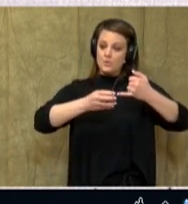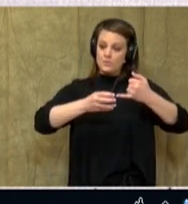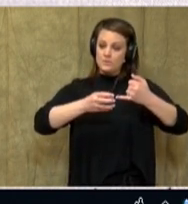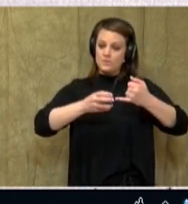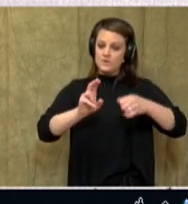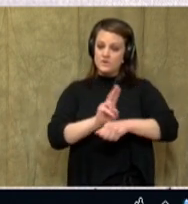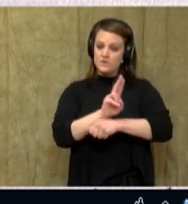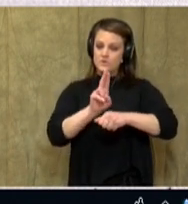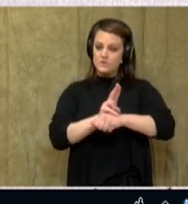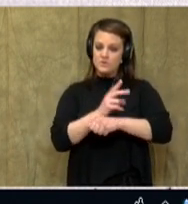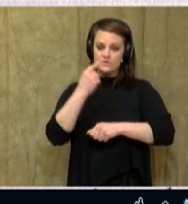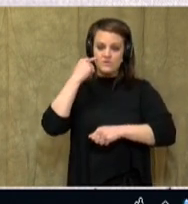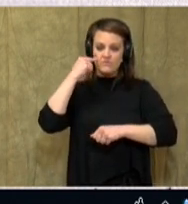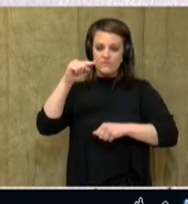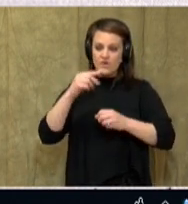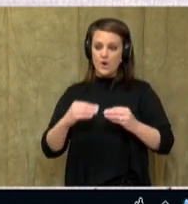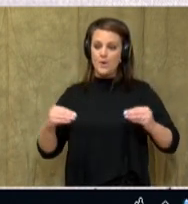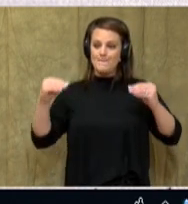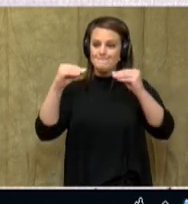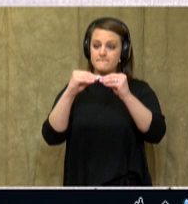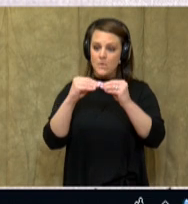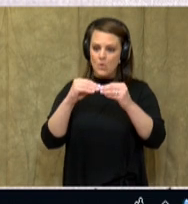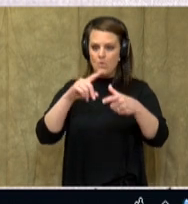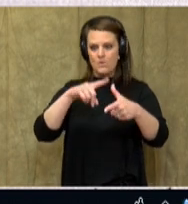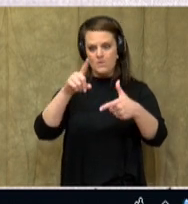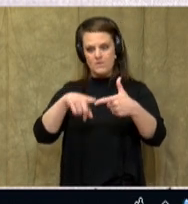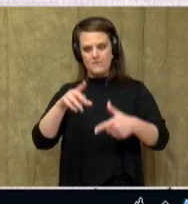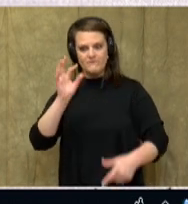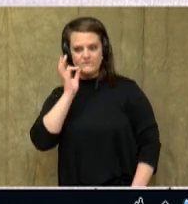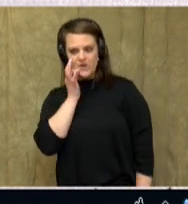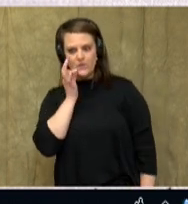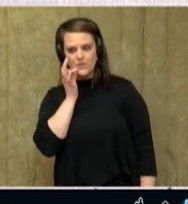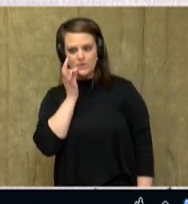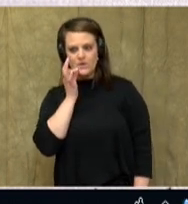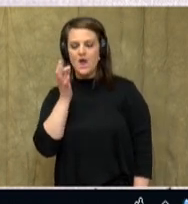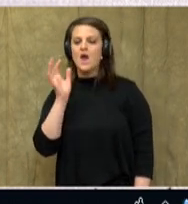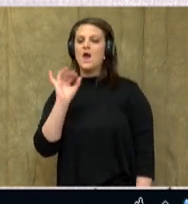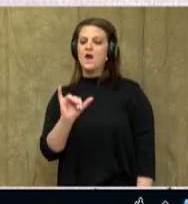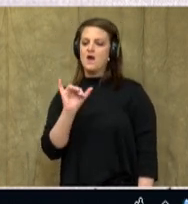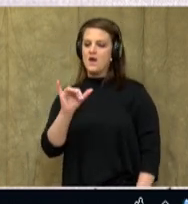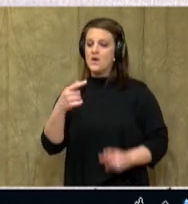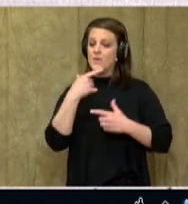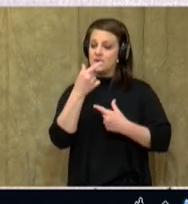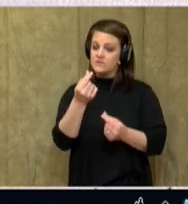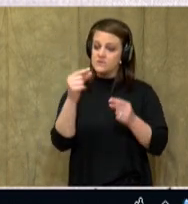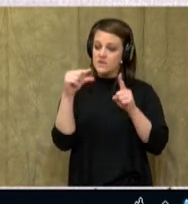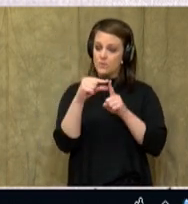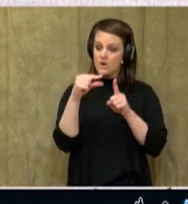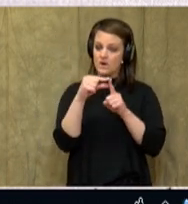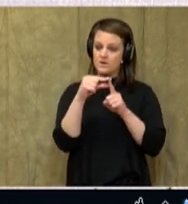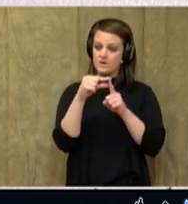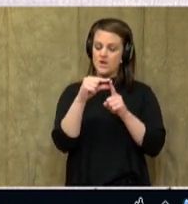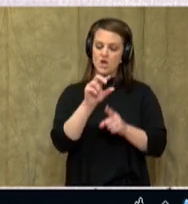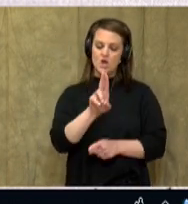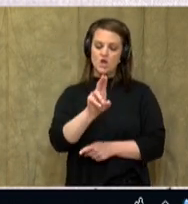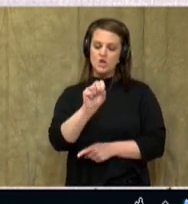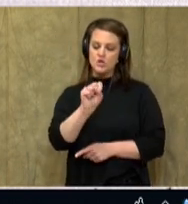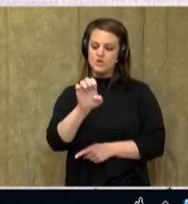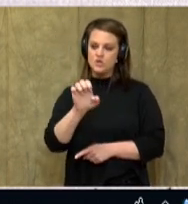for more than just food. Oh, I see a very interesting word, useful.